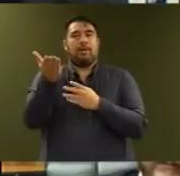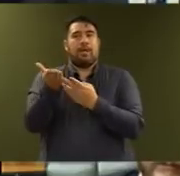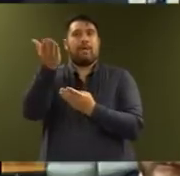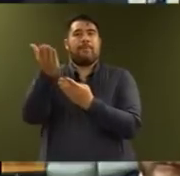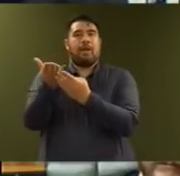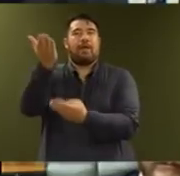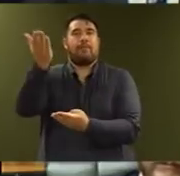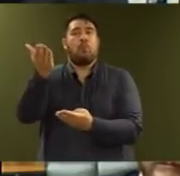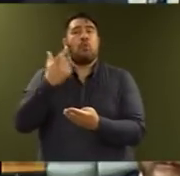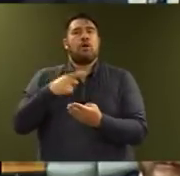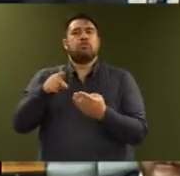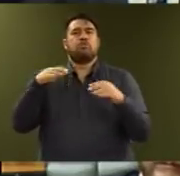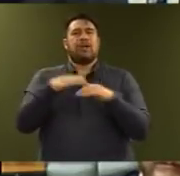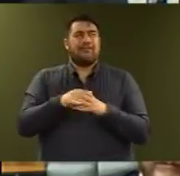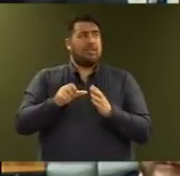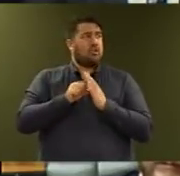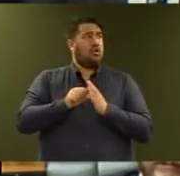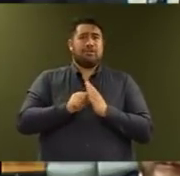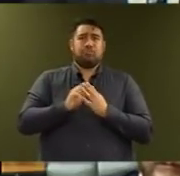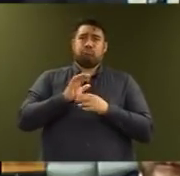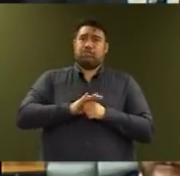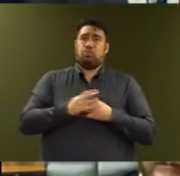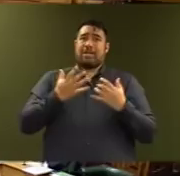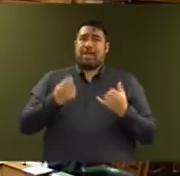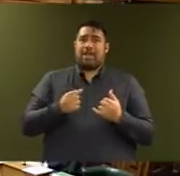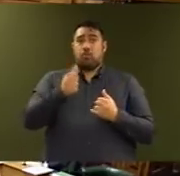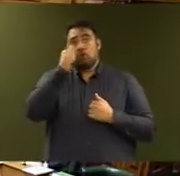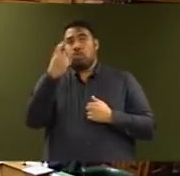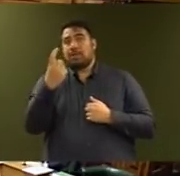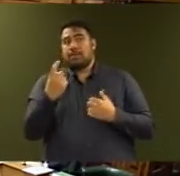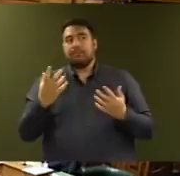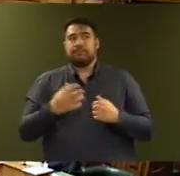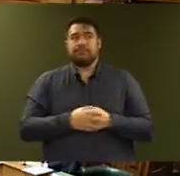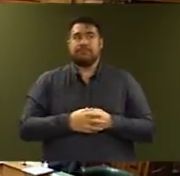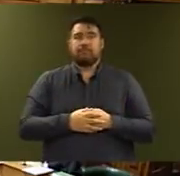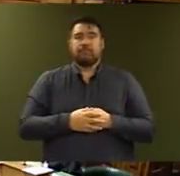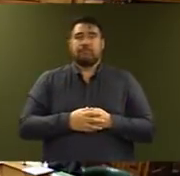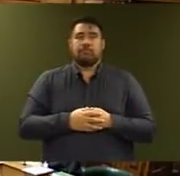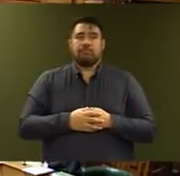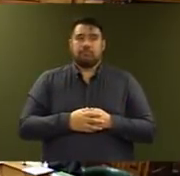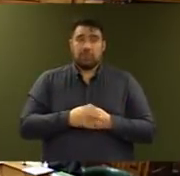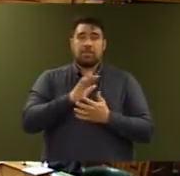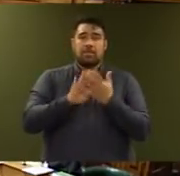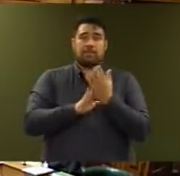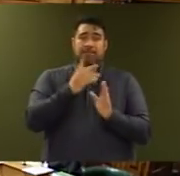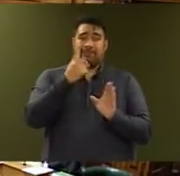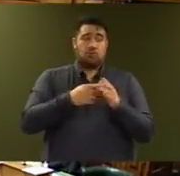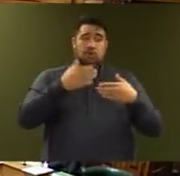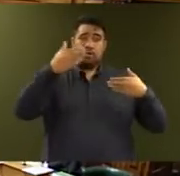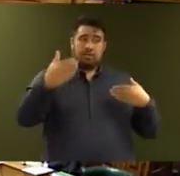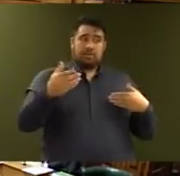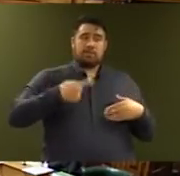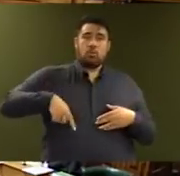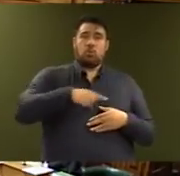the cost pressures that will need to be met in the coming years. Altogether, this means that over the next four years we have about